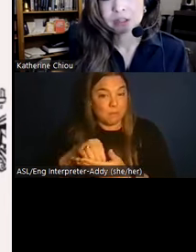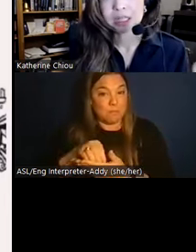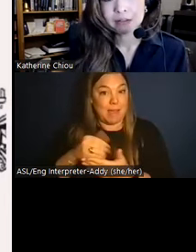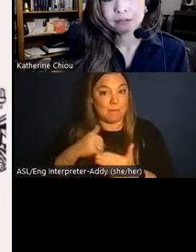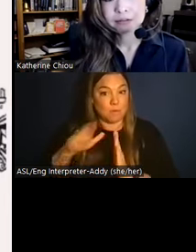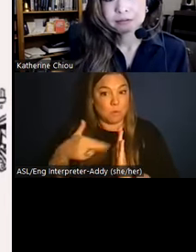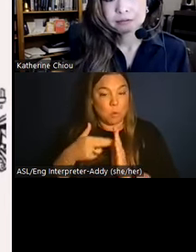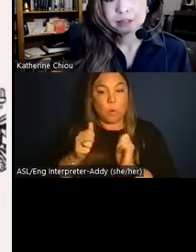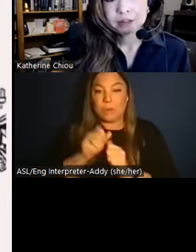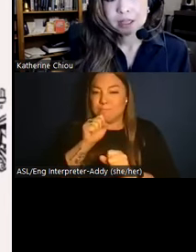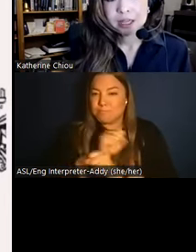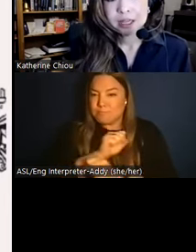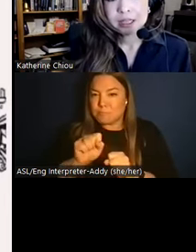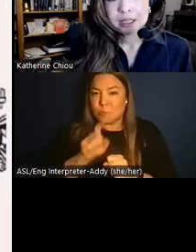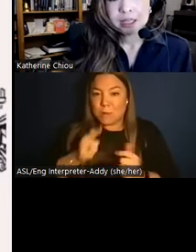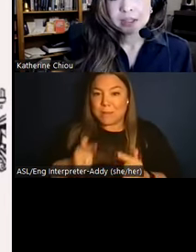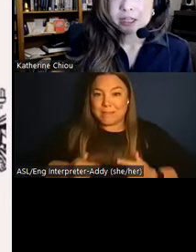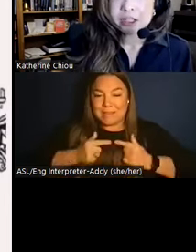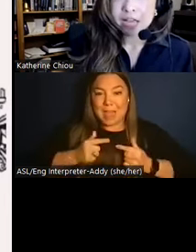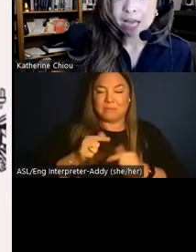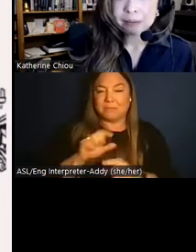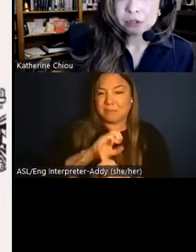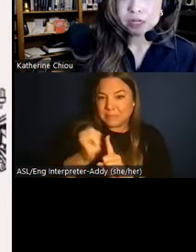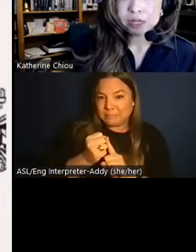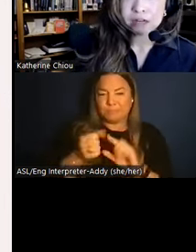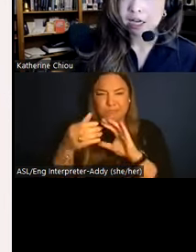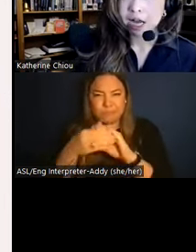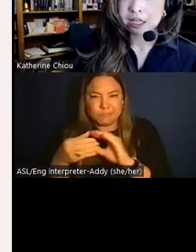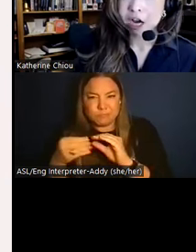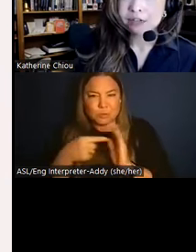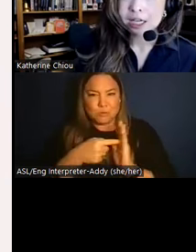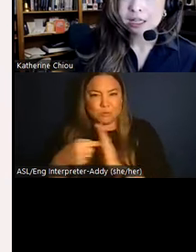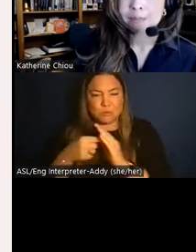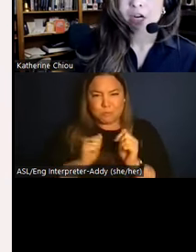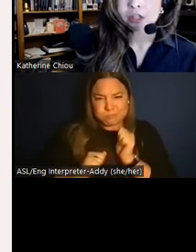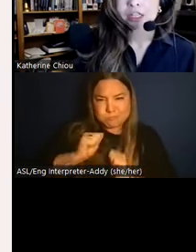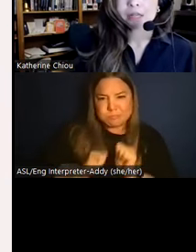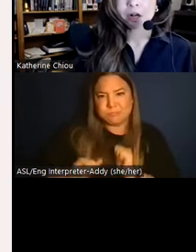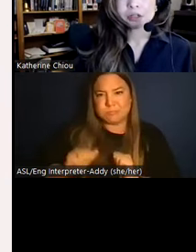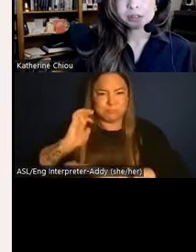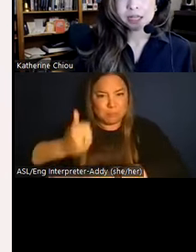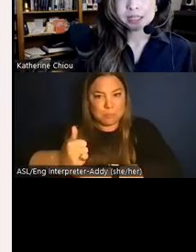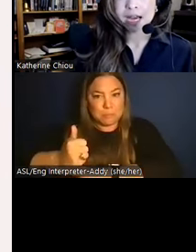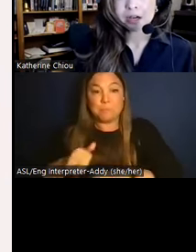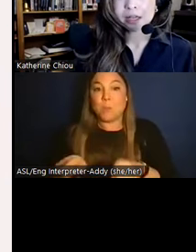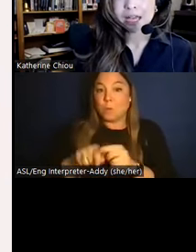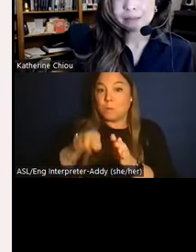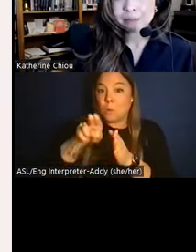in real life. In the rich tapestry of Moche iconography, the burial theme also stands out and it may